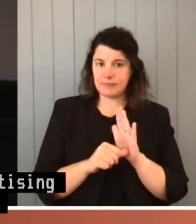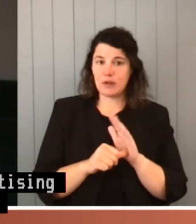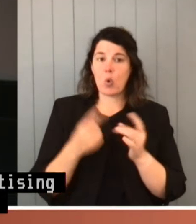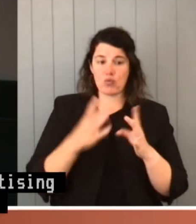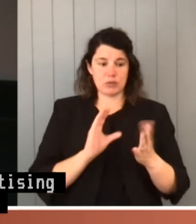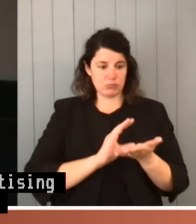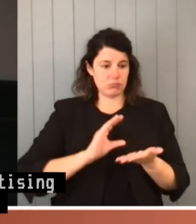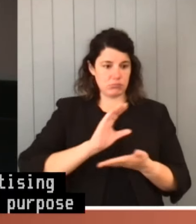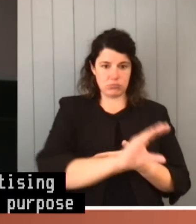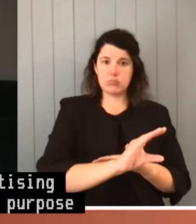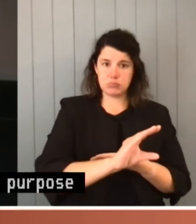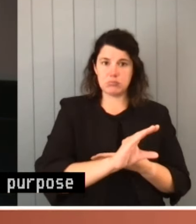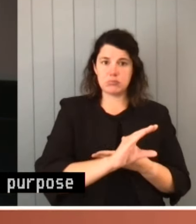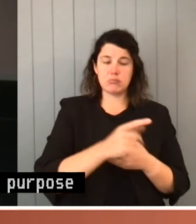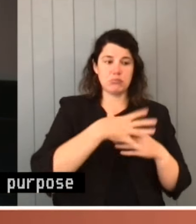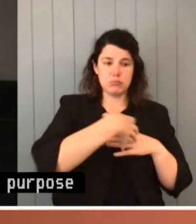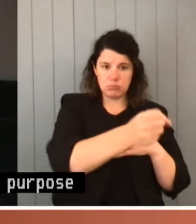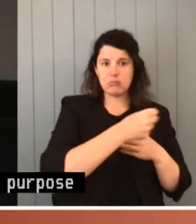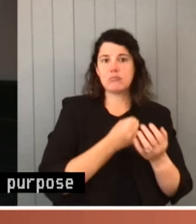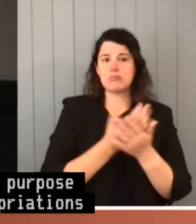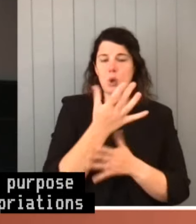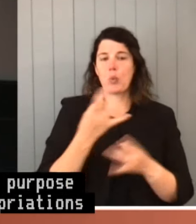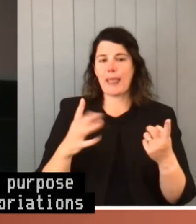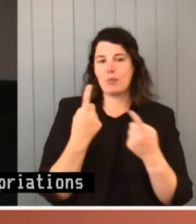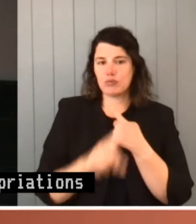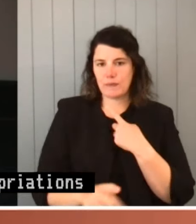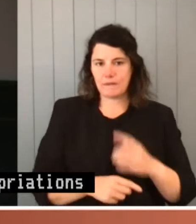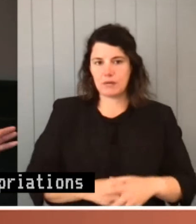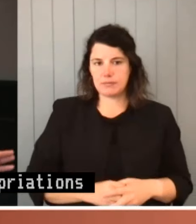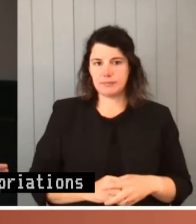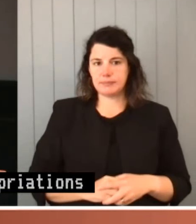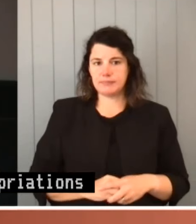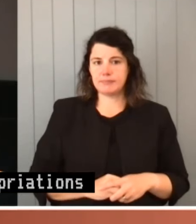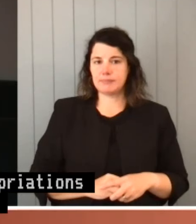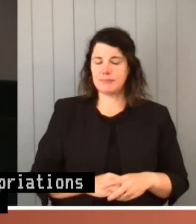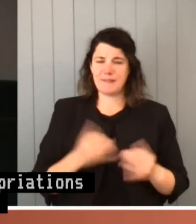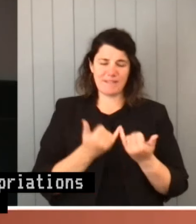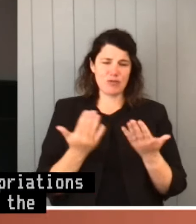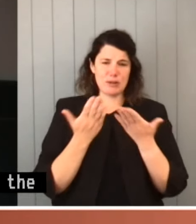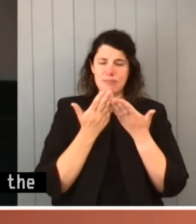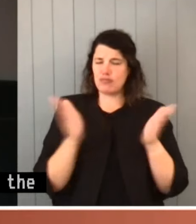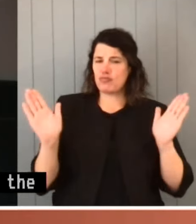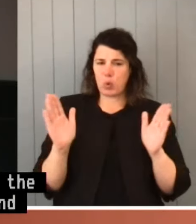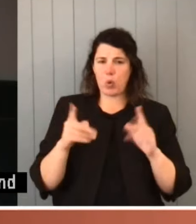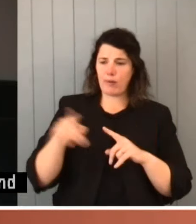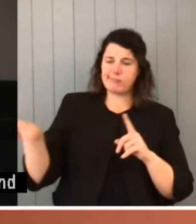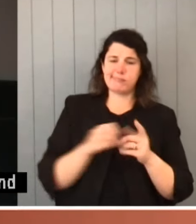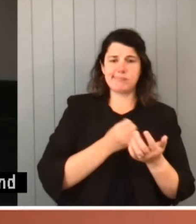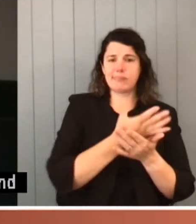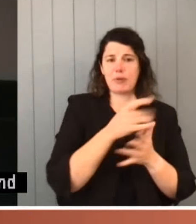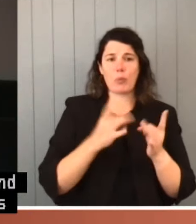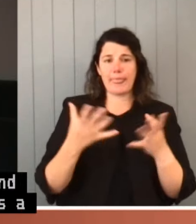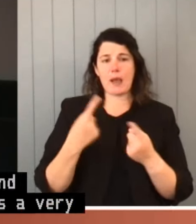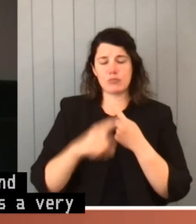Department of Employment and Workplace Relations. It was a very broad form of appropriation, and Evans